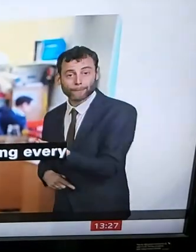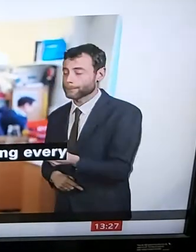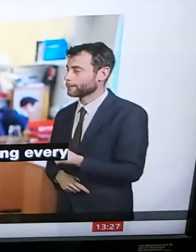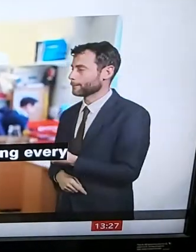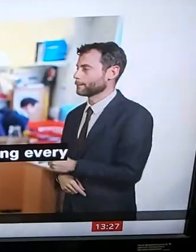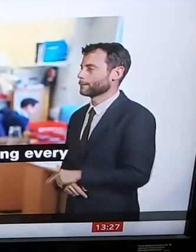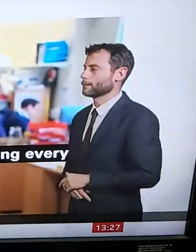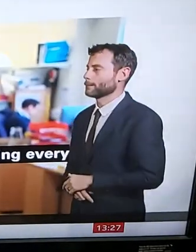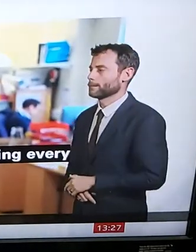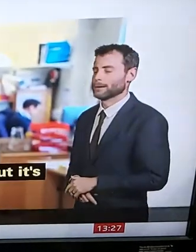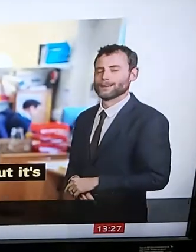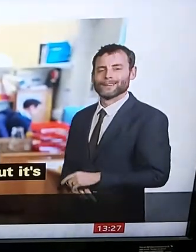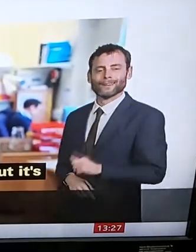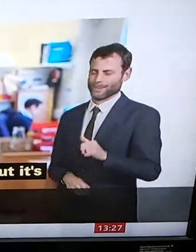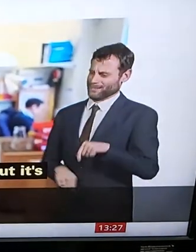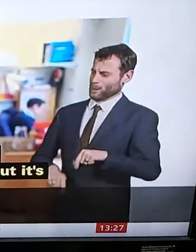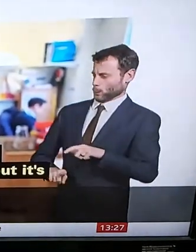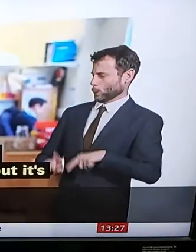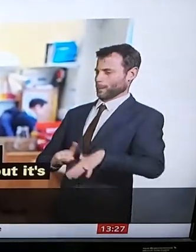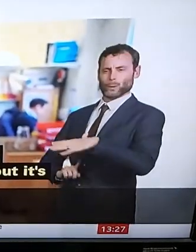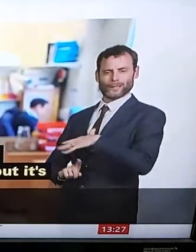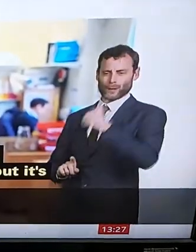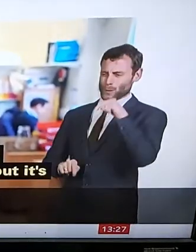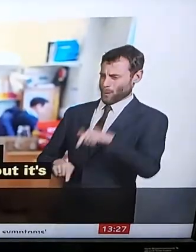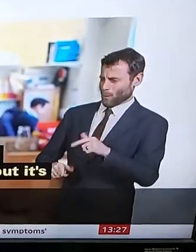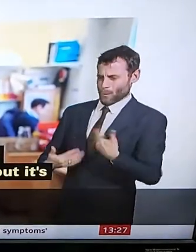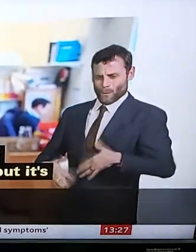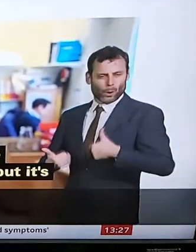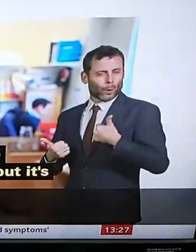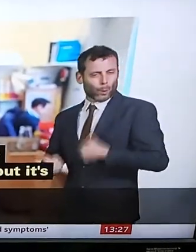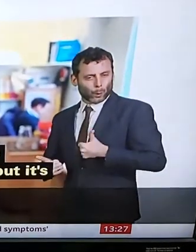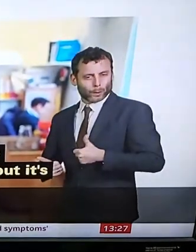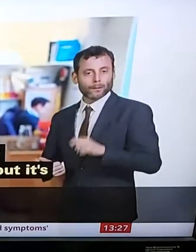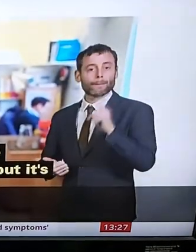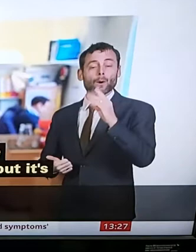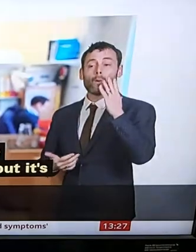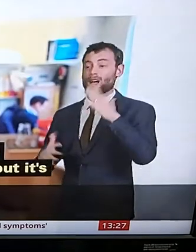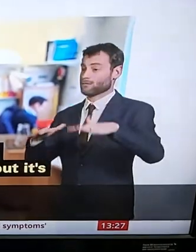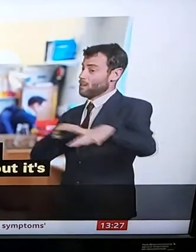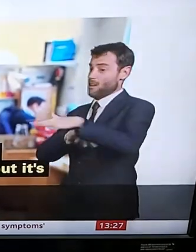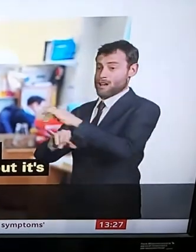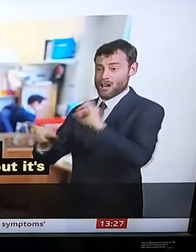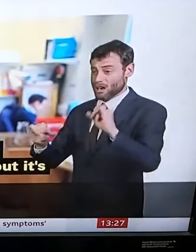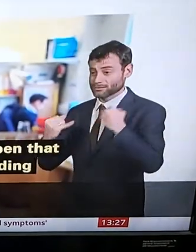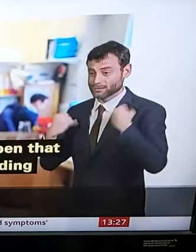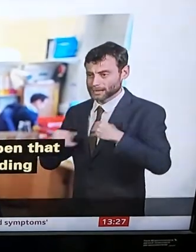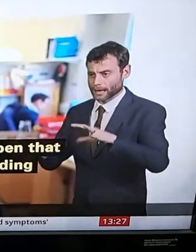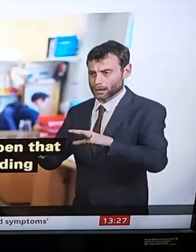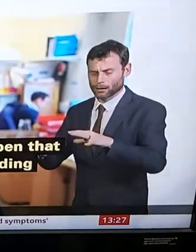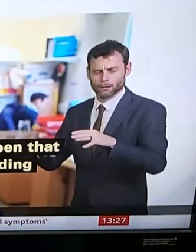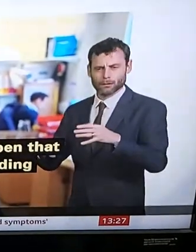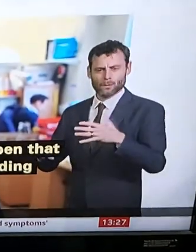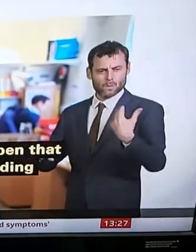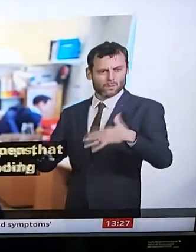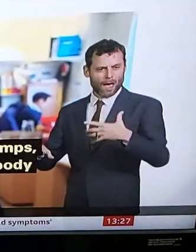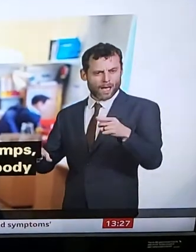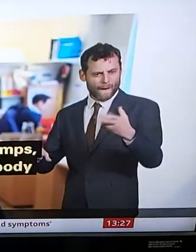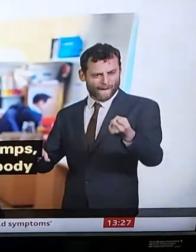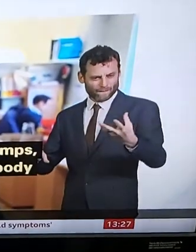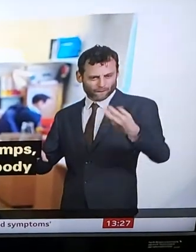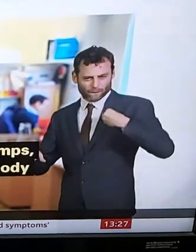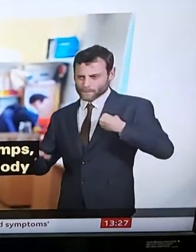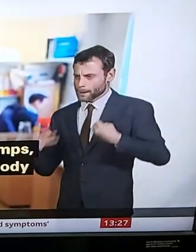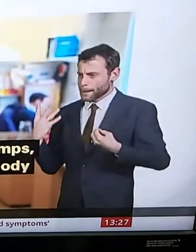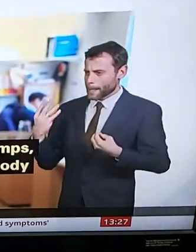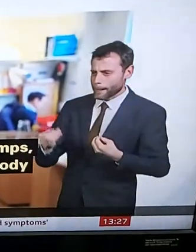fabulous community, but it's when things like this happen that you really sort of start understanding and you get the goosebumps when you feel that everybody's